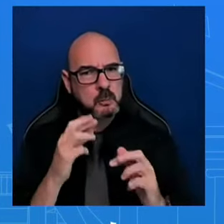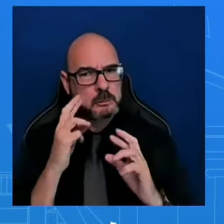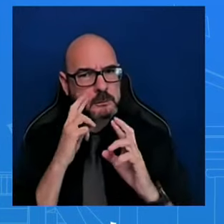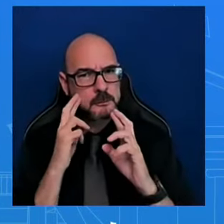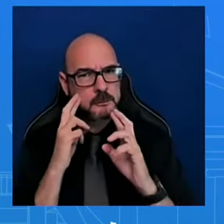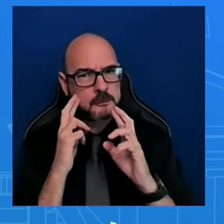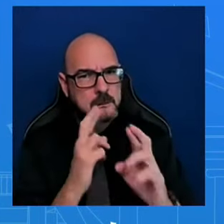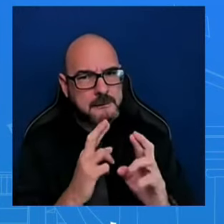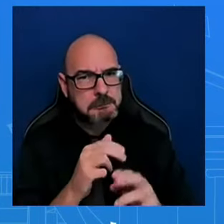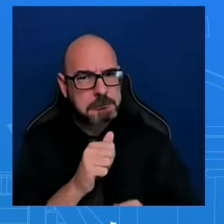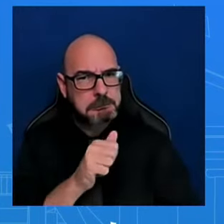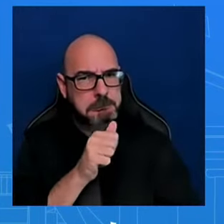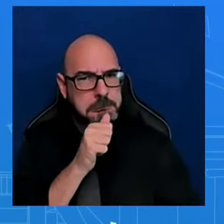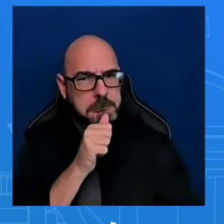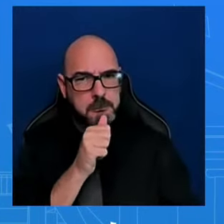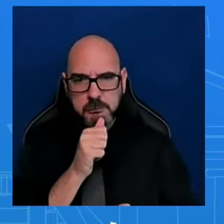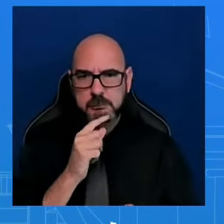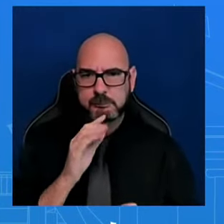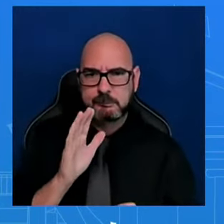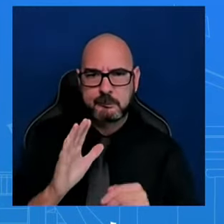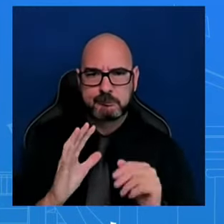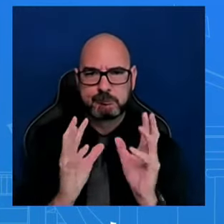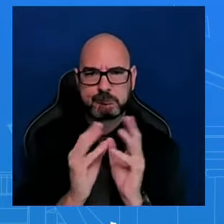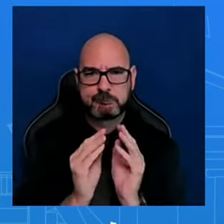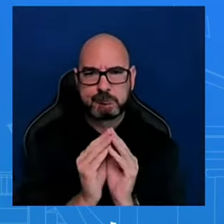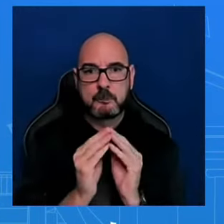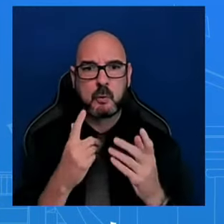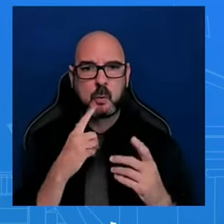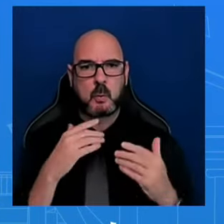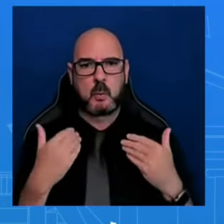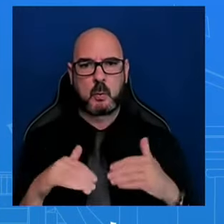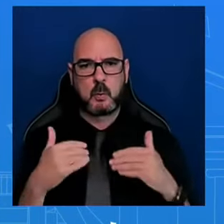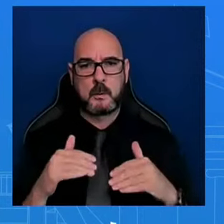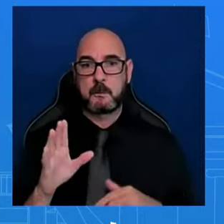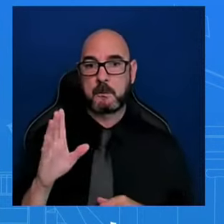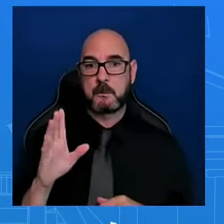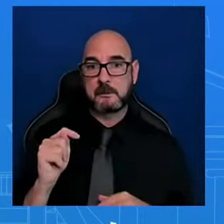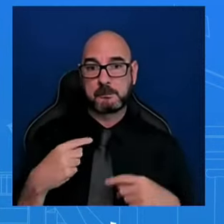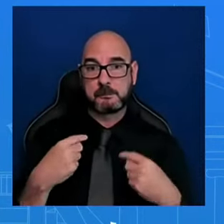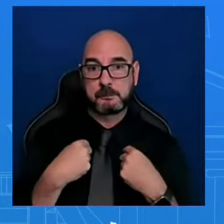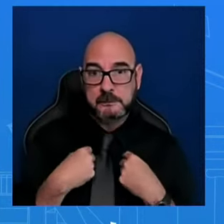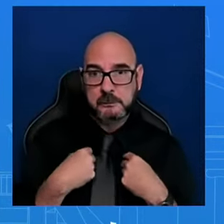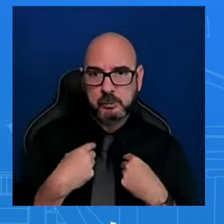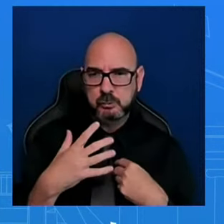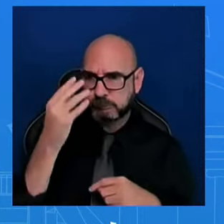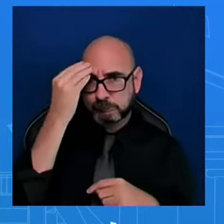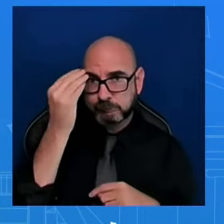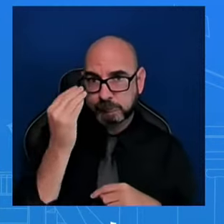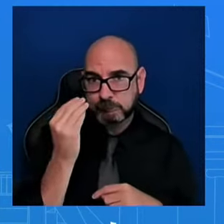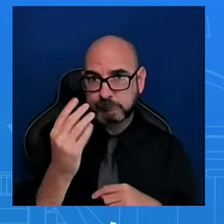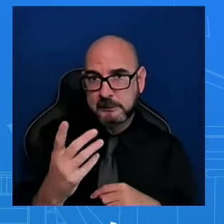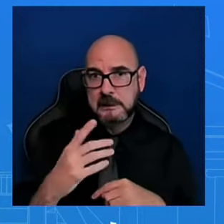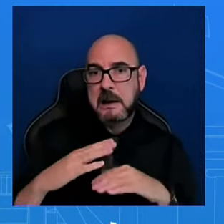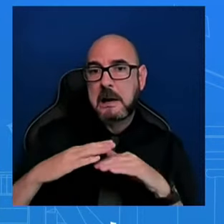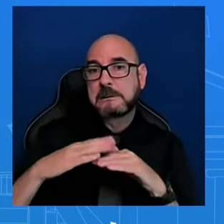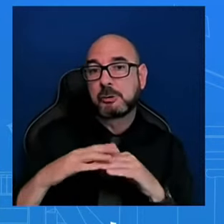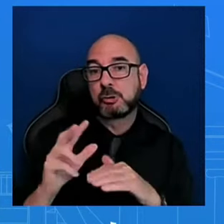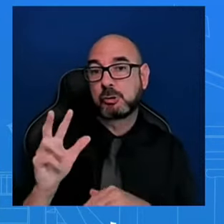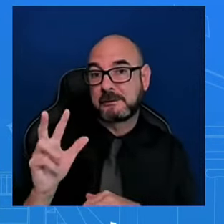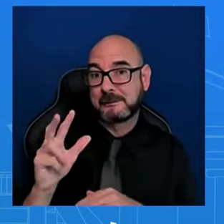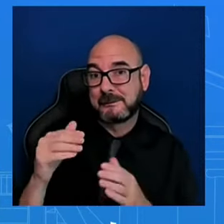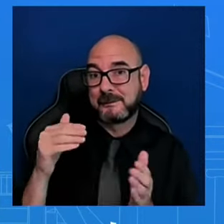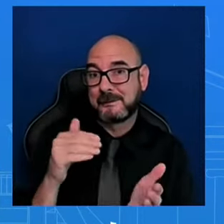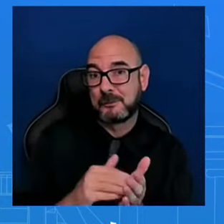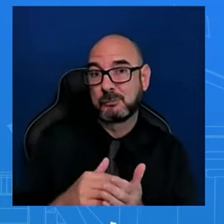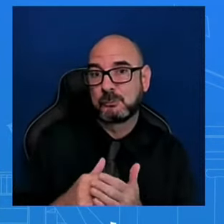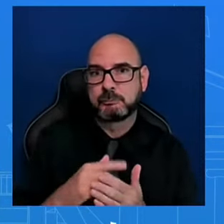these very private meetings. But we were able to share – I am able to share there were at least three doctors who have had the firsthand